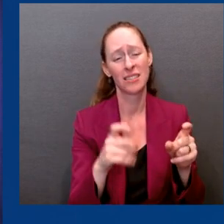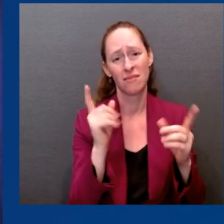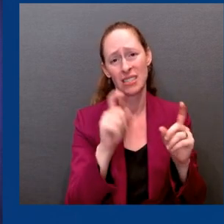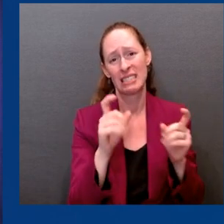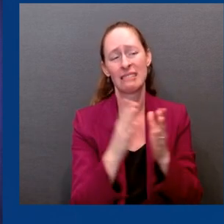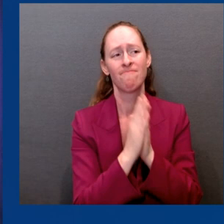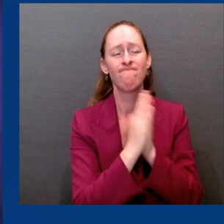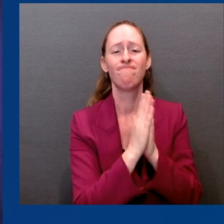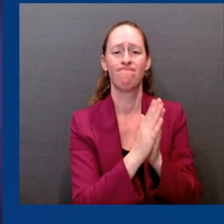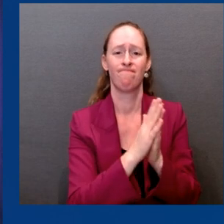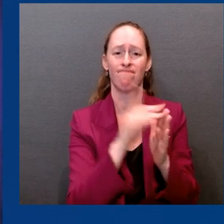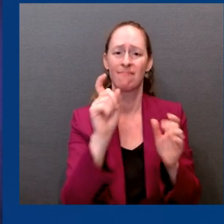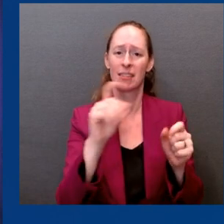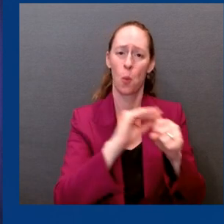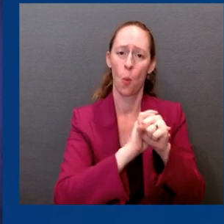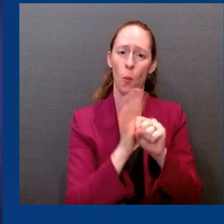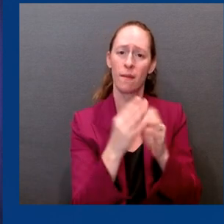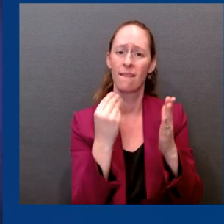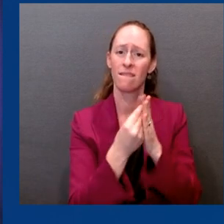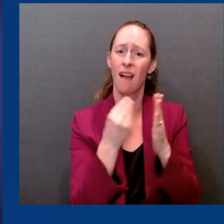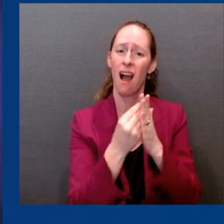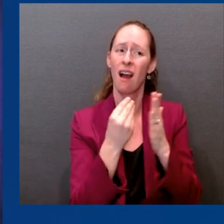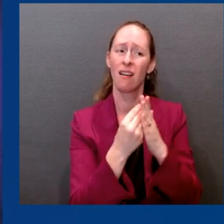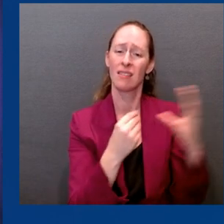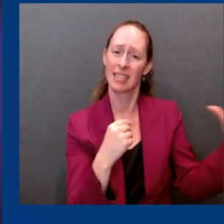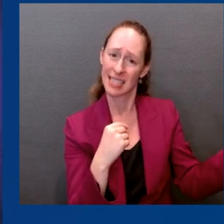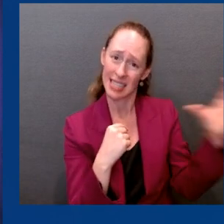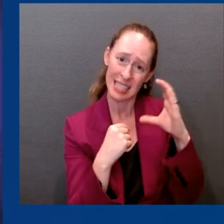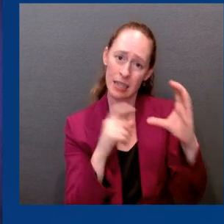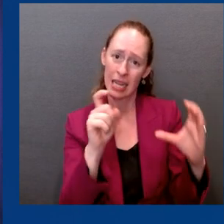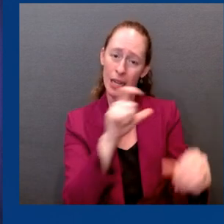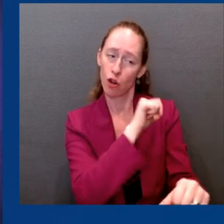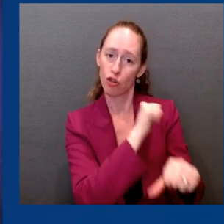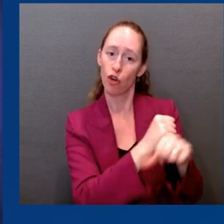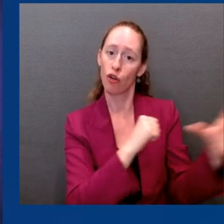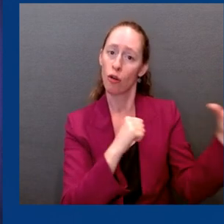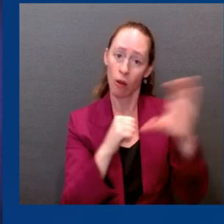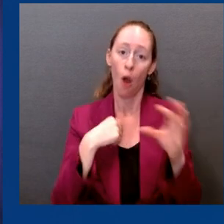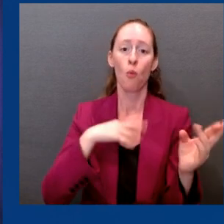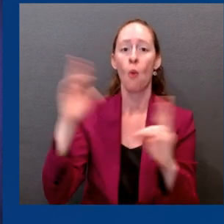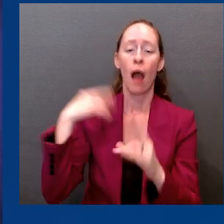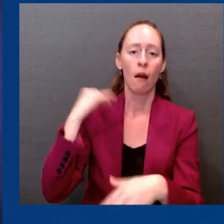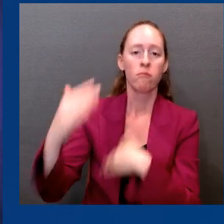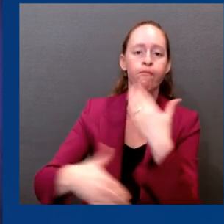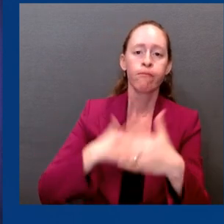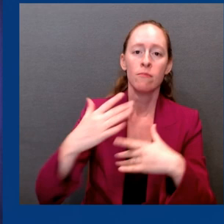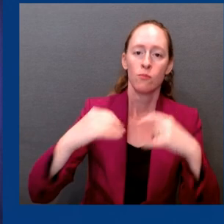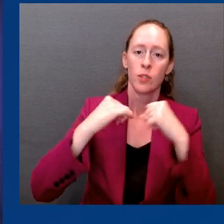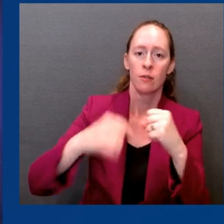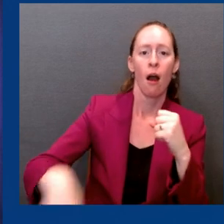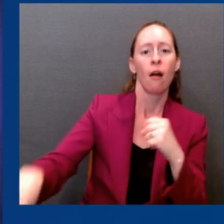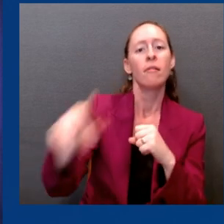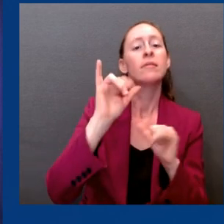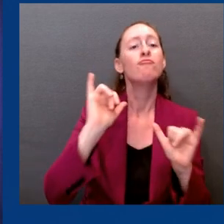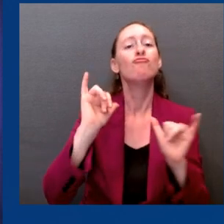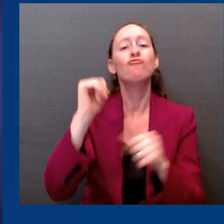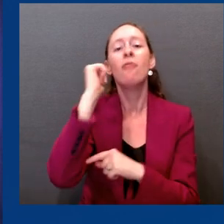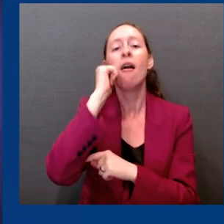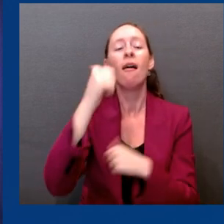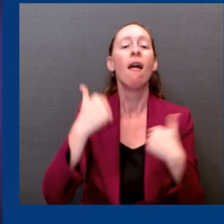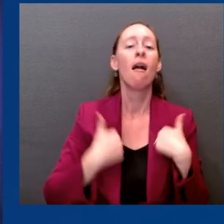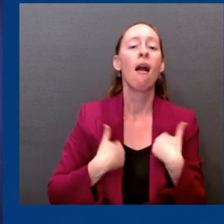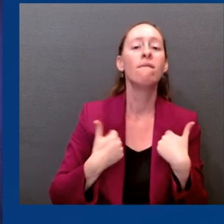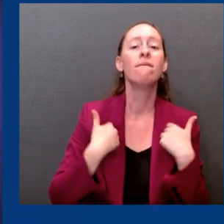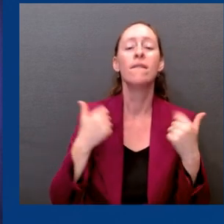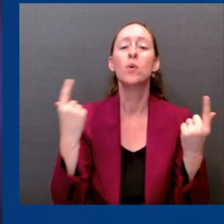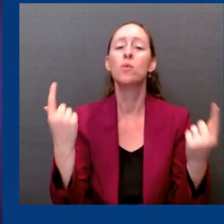and help Americans get back to their lives with less suffering and less disruption. Because to protect the progress we